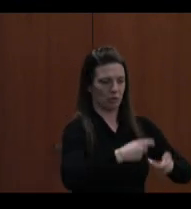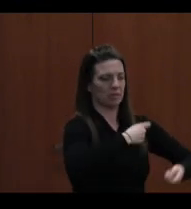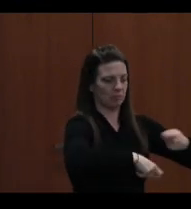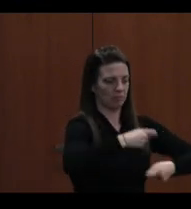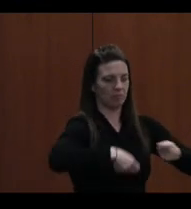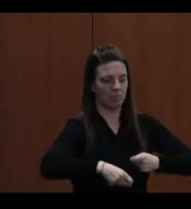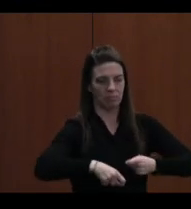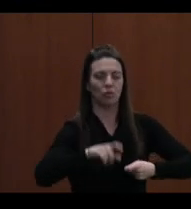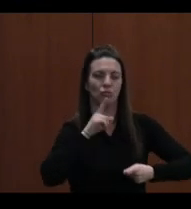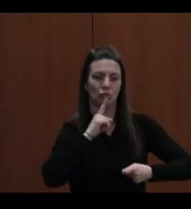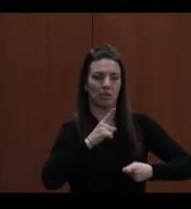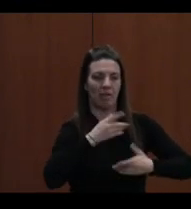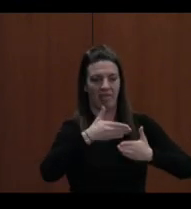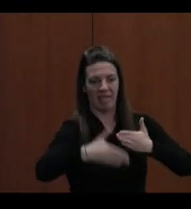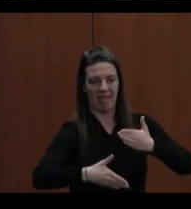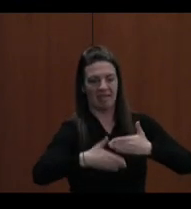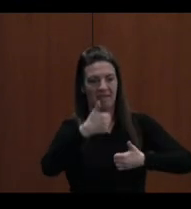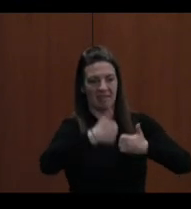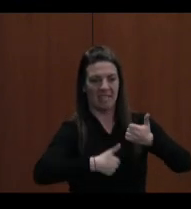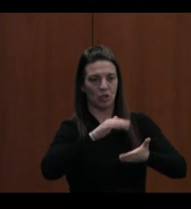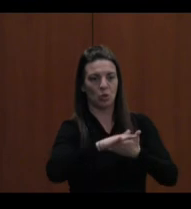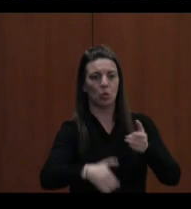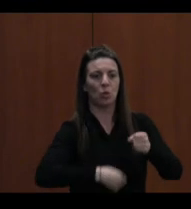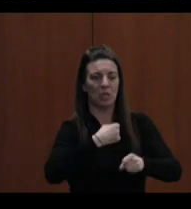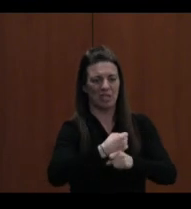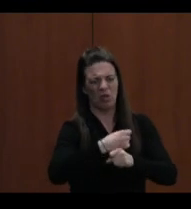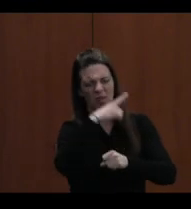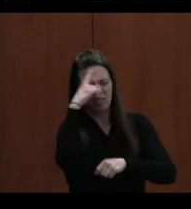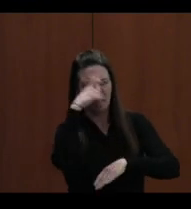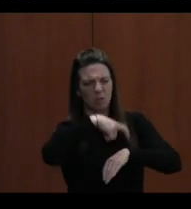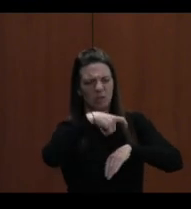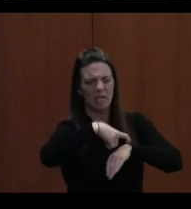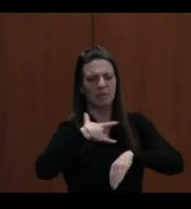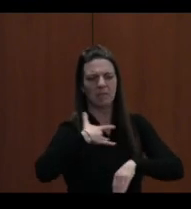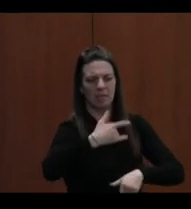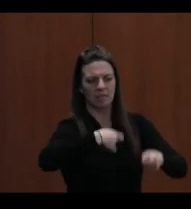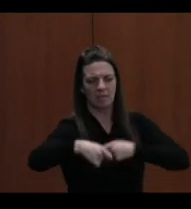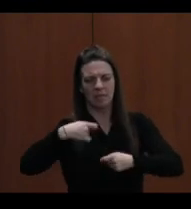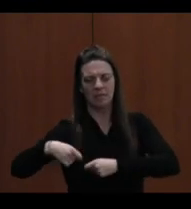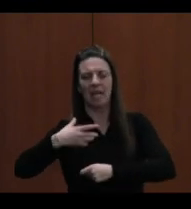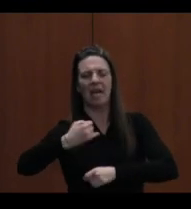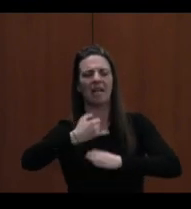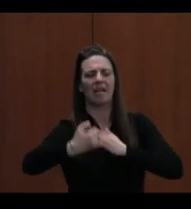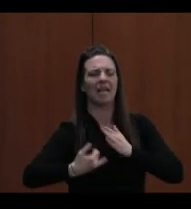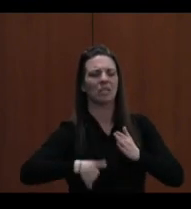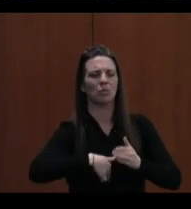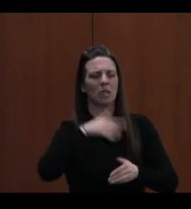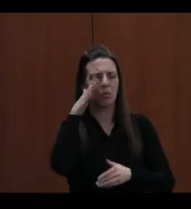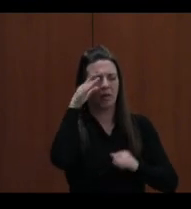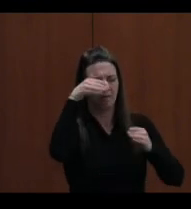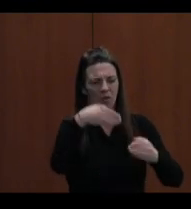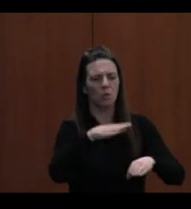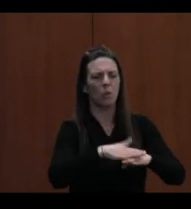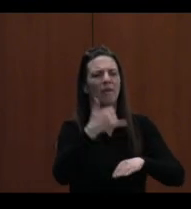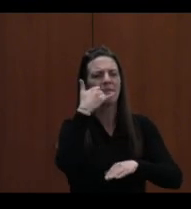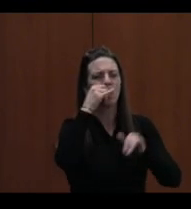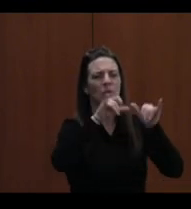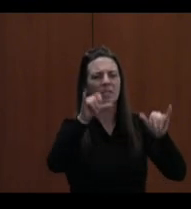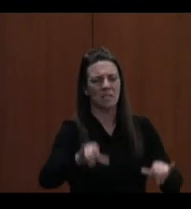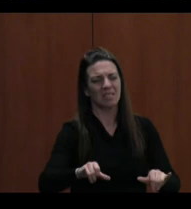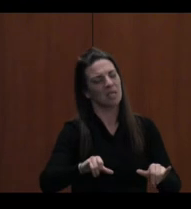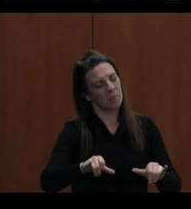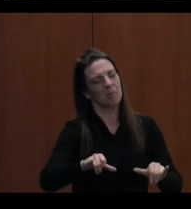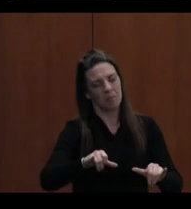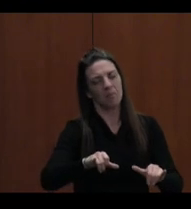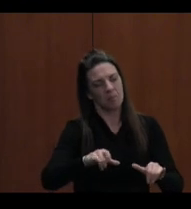the end of each year and in the summertime. And the last thing that we're focused on is the telephone system. So it's also reached the end of its